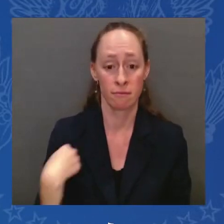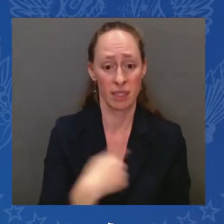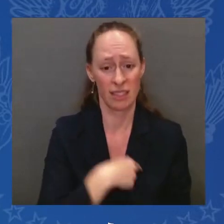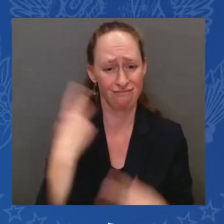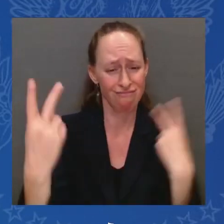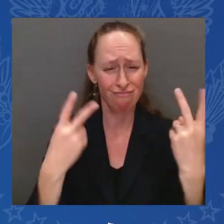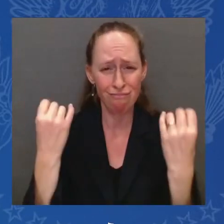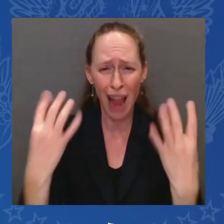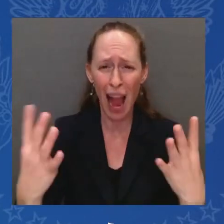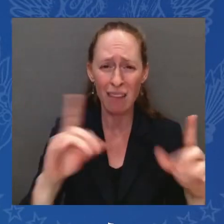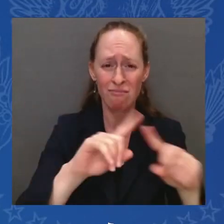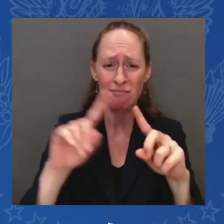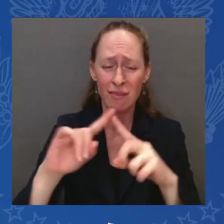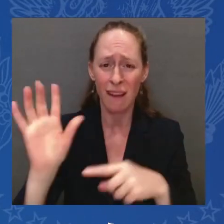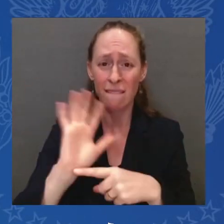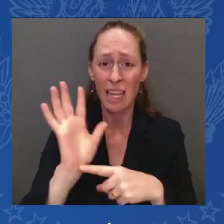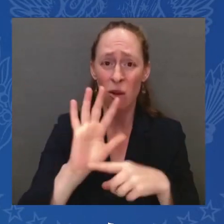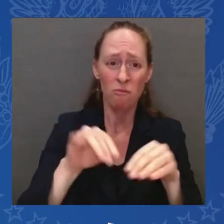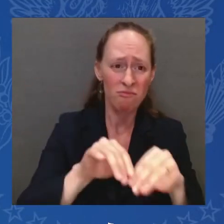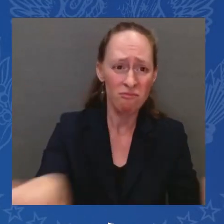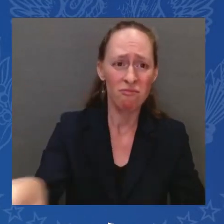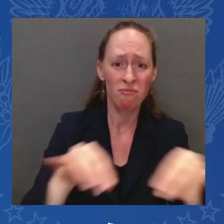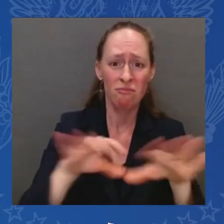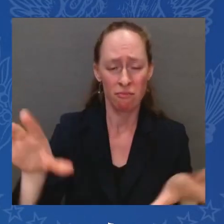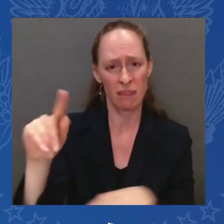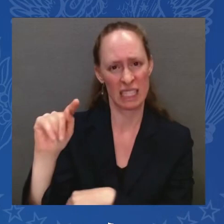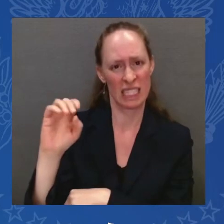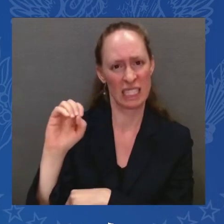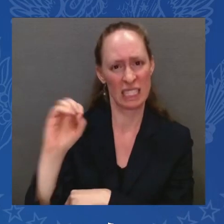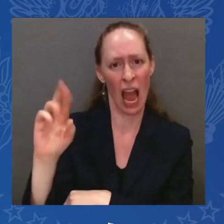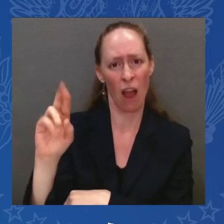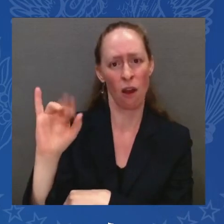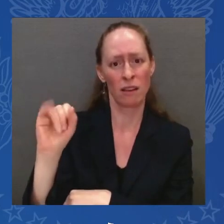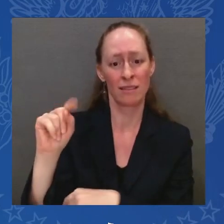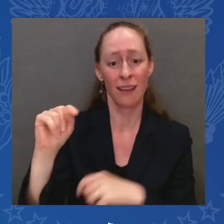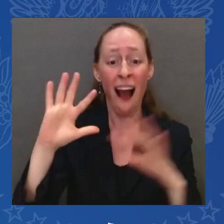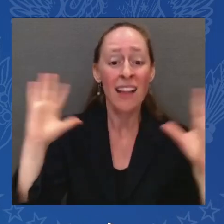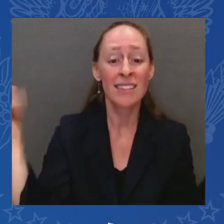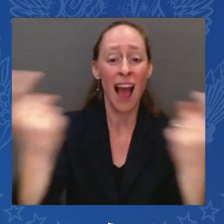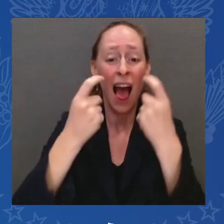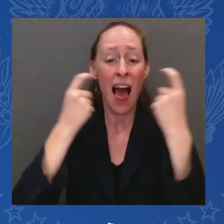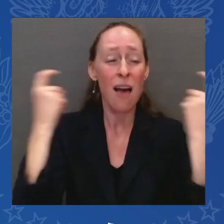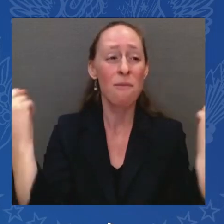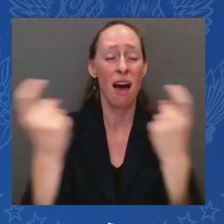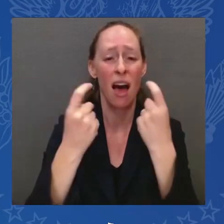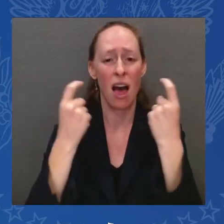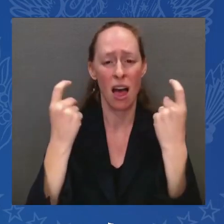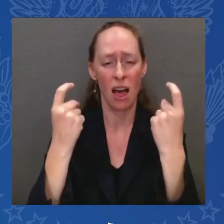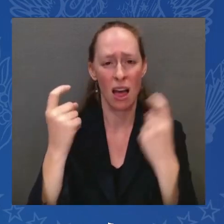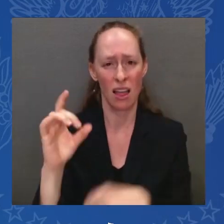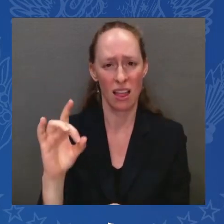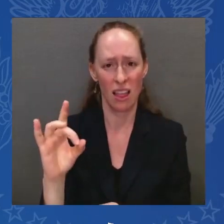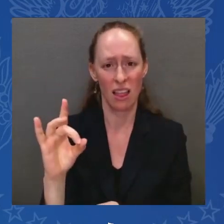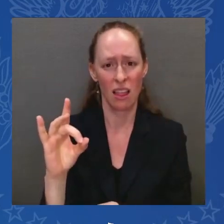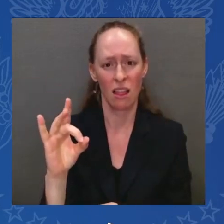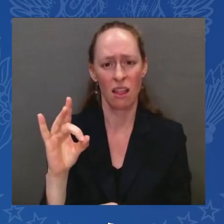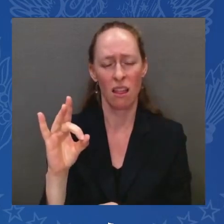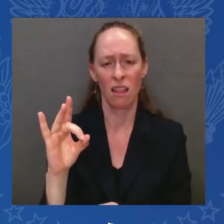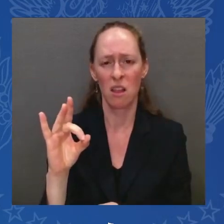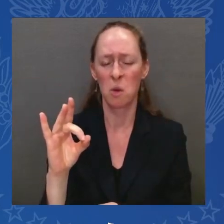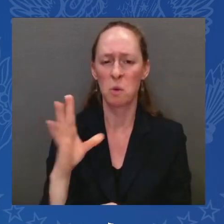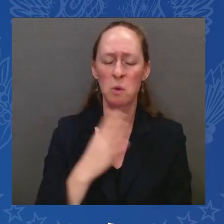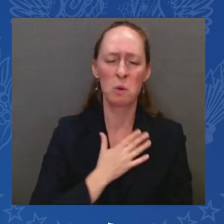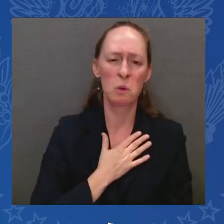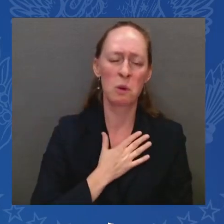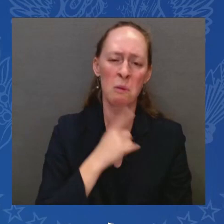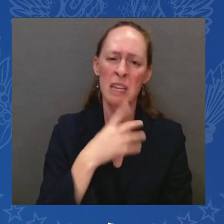on Israel and the Jewish community is hard to imagine, but we can't imagine it because it's happening. And I know many